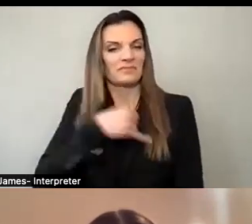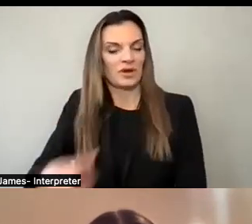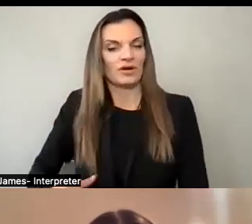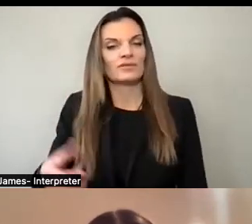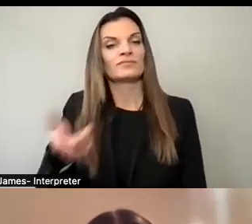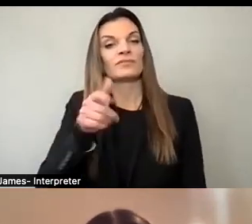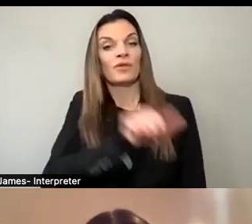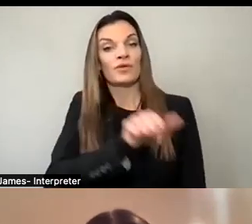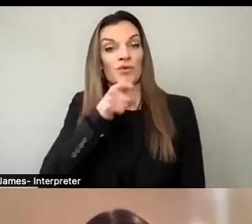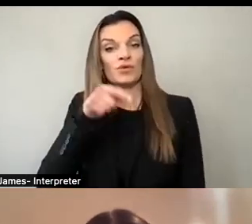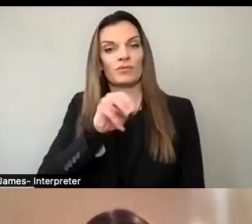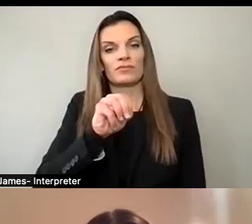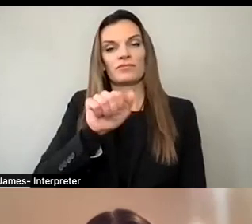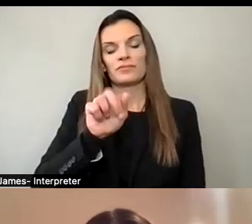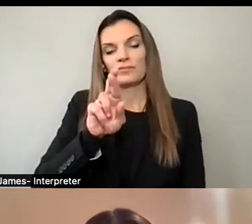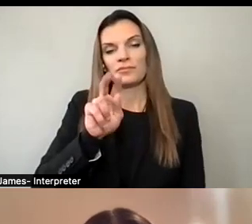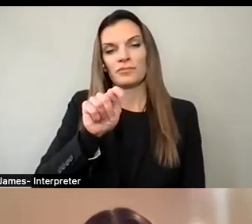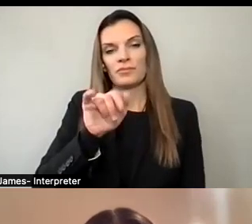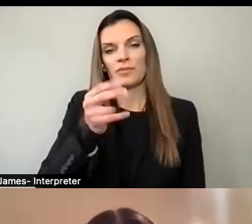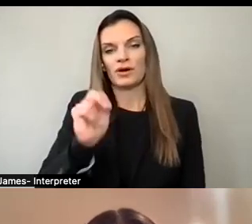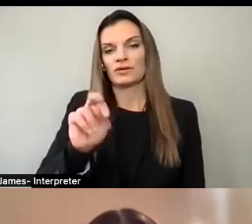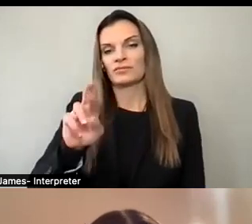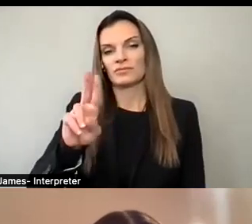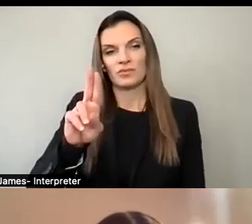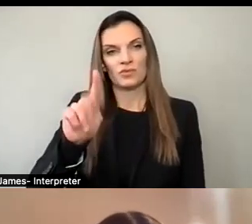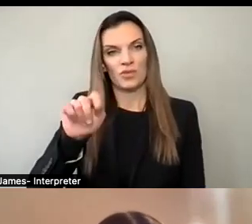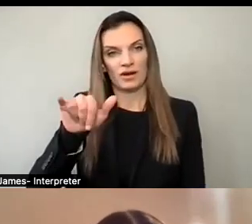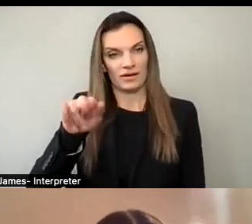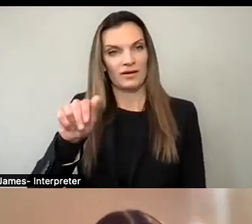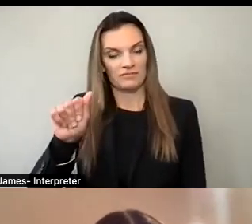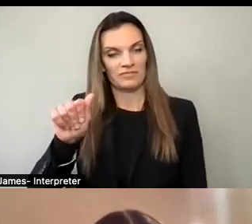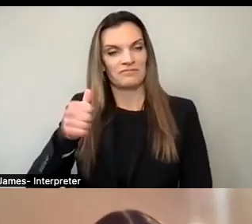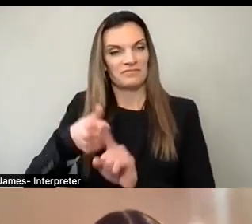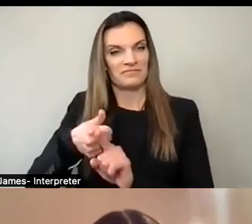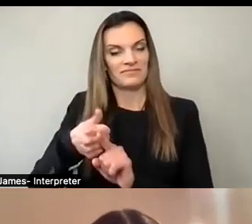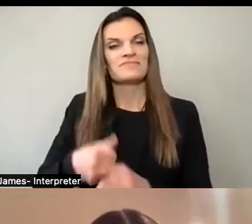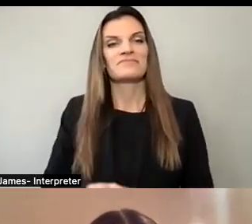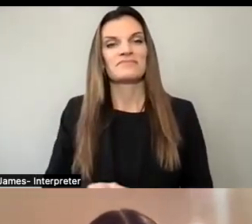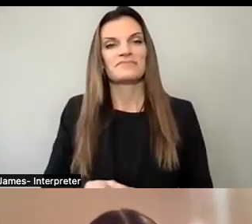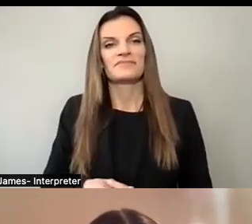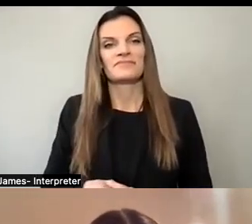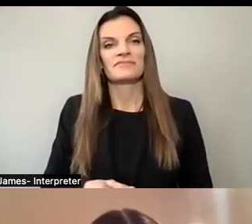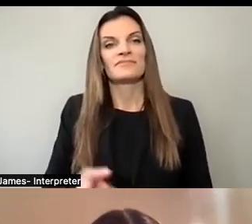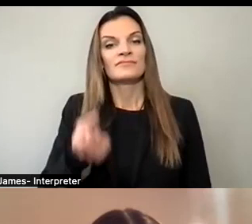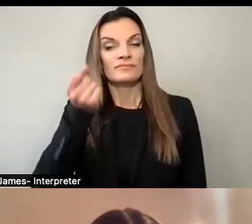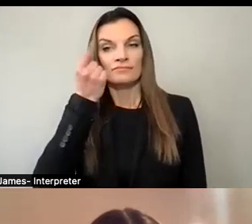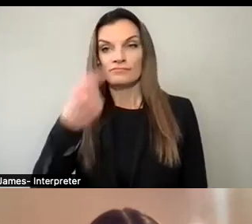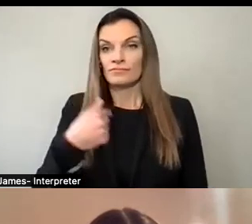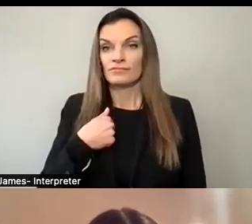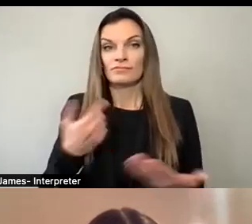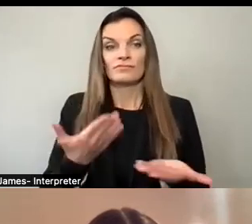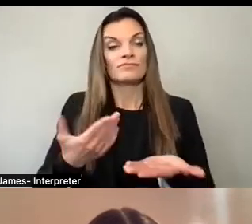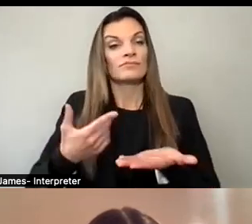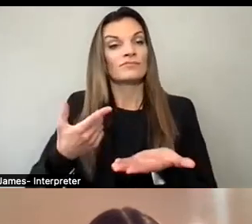people running for three trustee positions. Since it is the policy of the League not to hold forums for